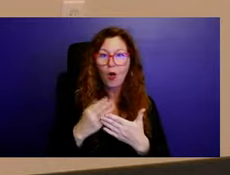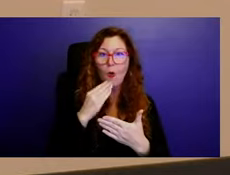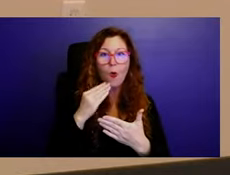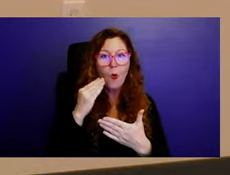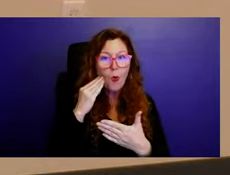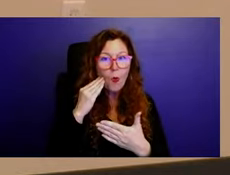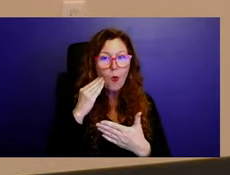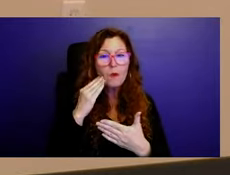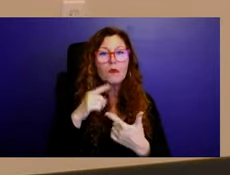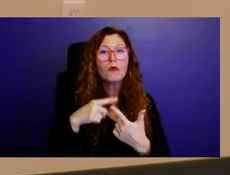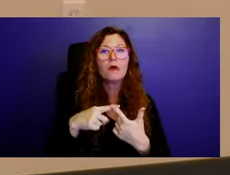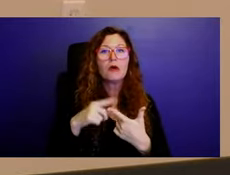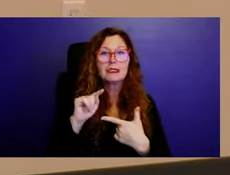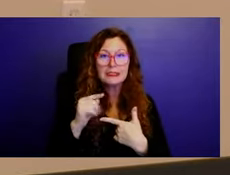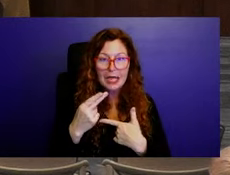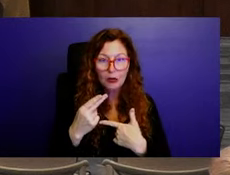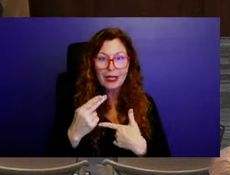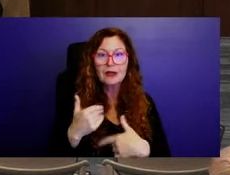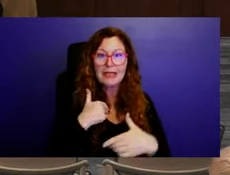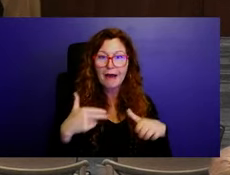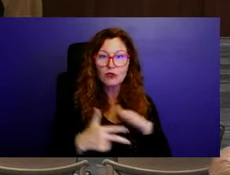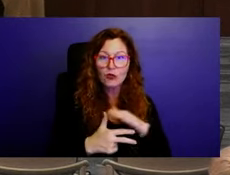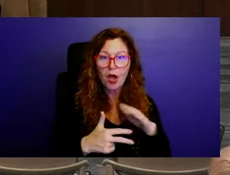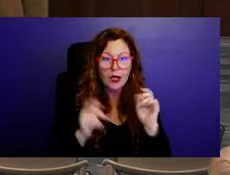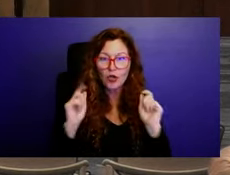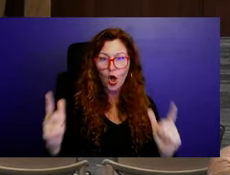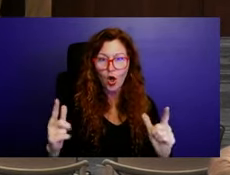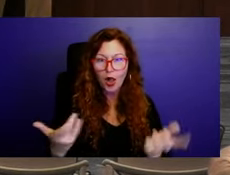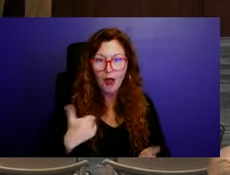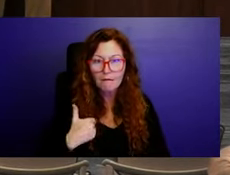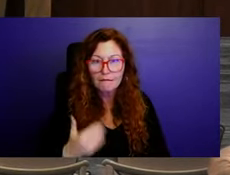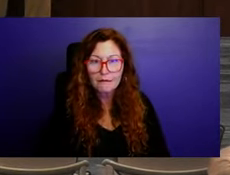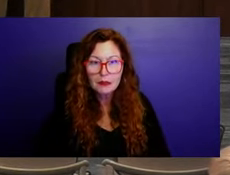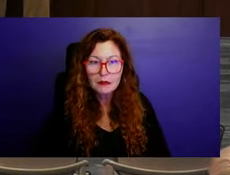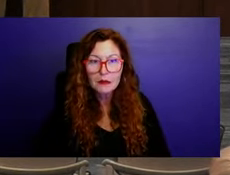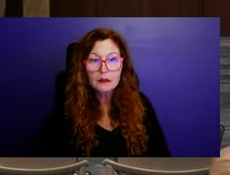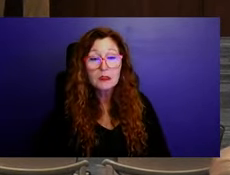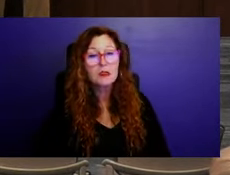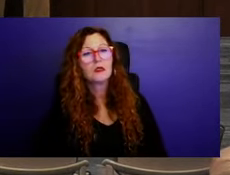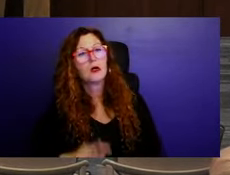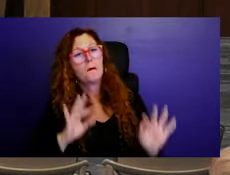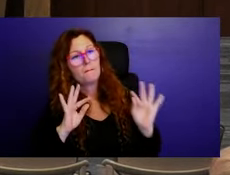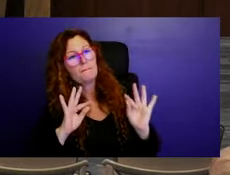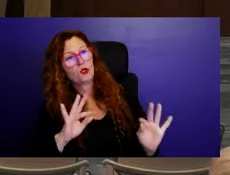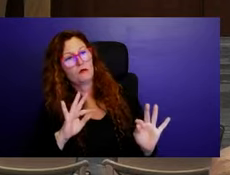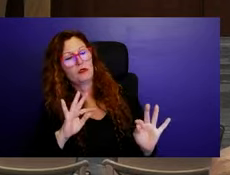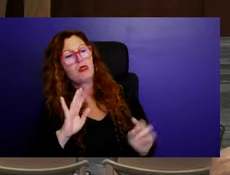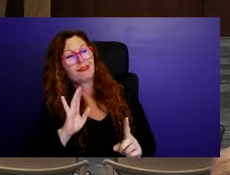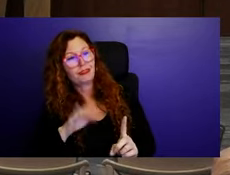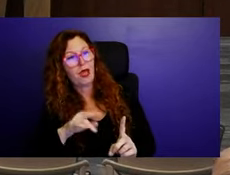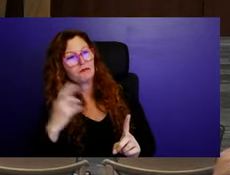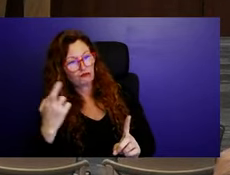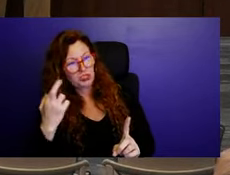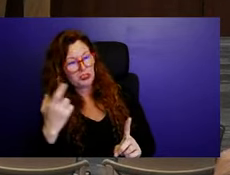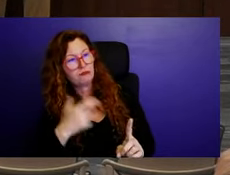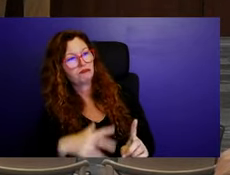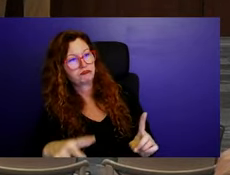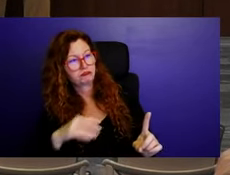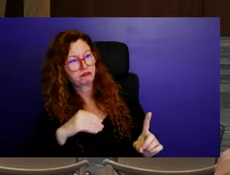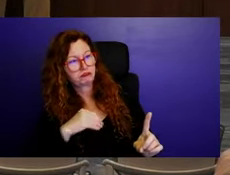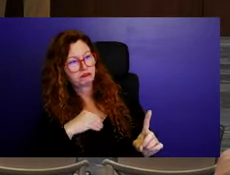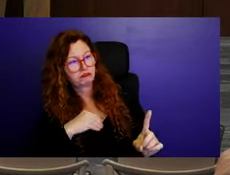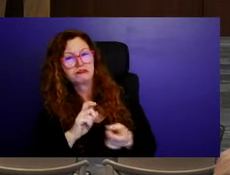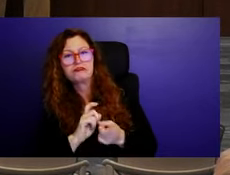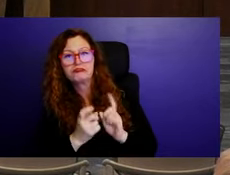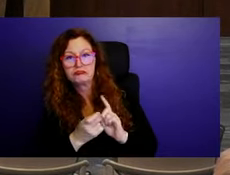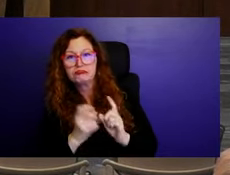all town home units will have a garage. Perfect. So because of that, I would feel more comfortable with the variance. And I understand that we're